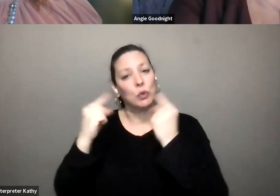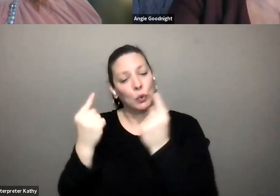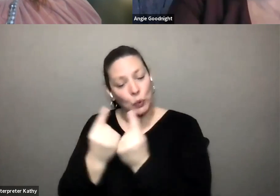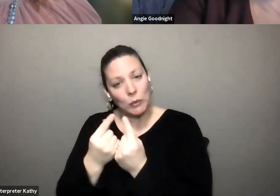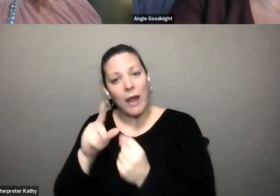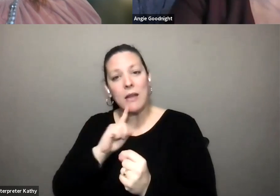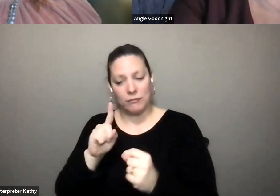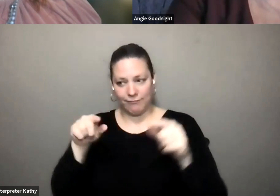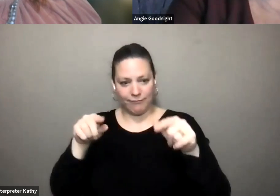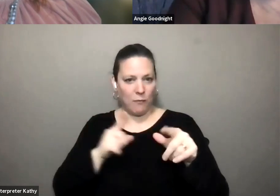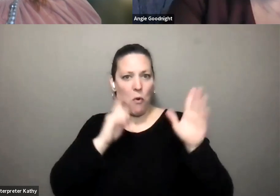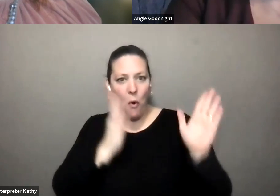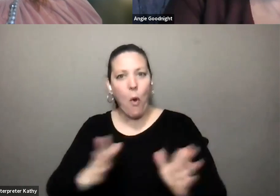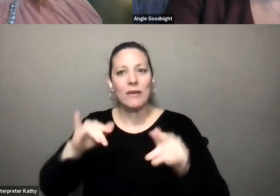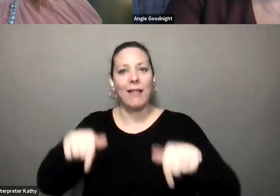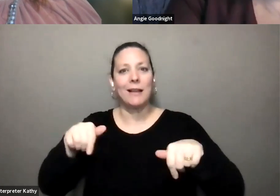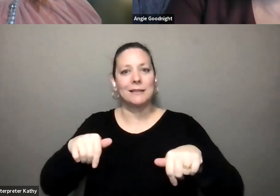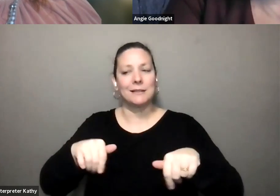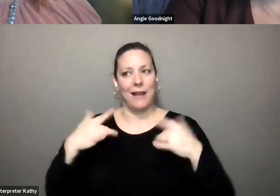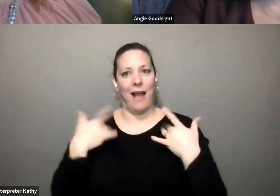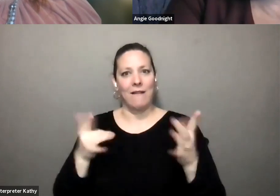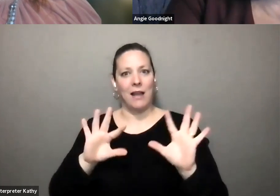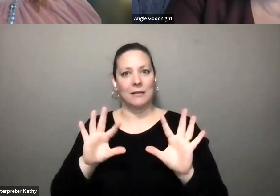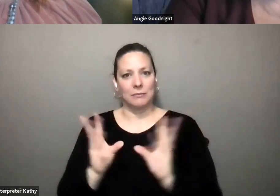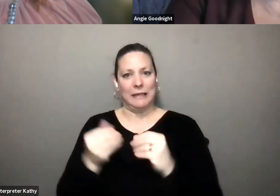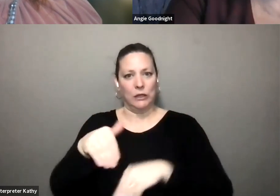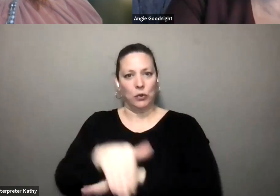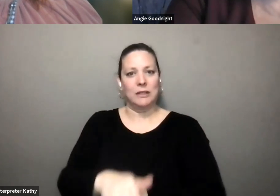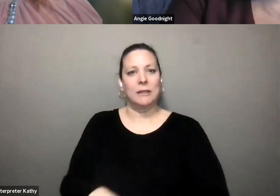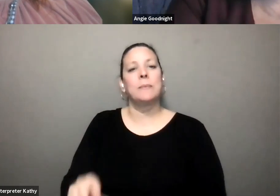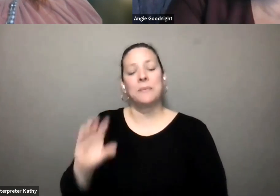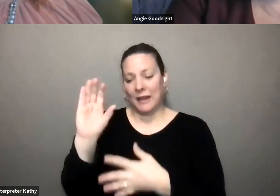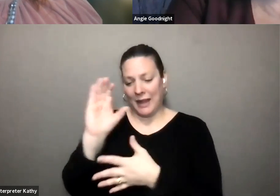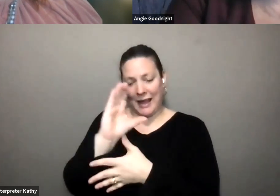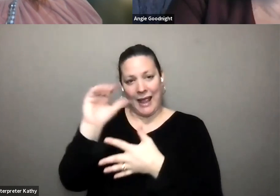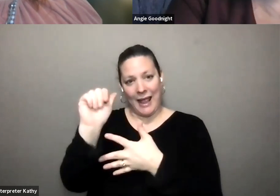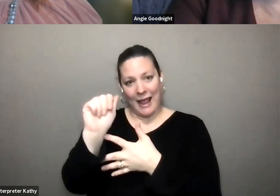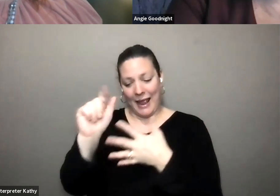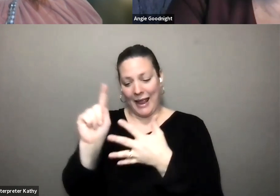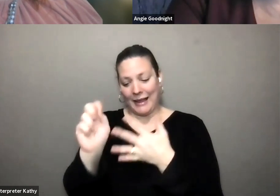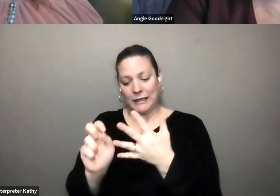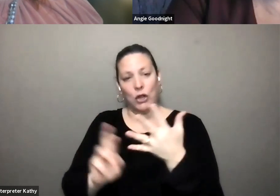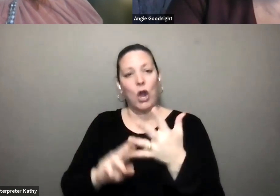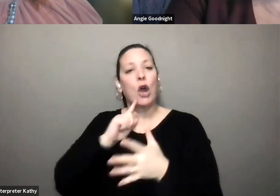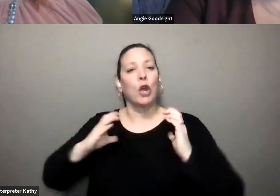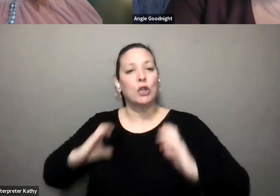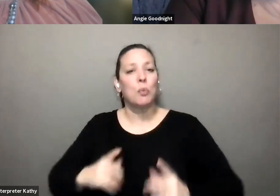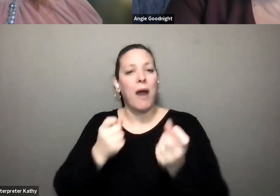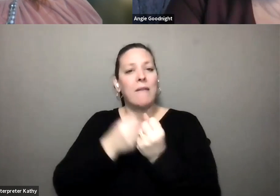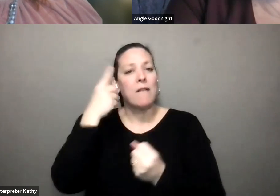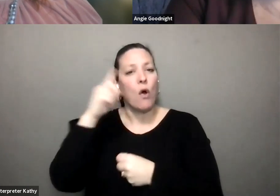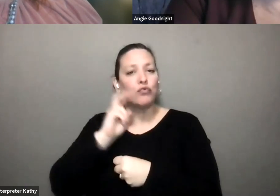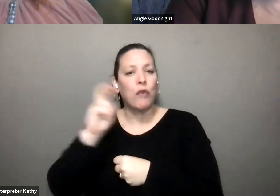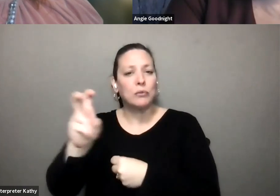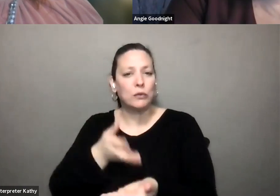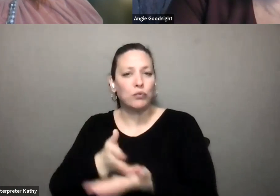organized this forum tonight cater stands for consumer advocates for transportation rights um